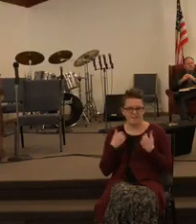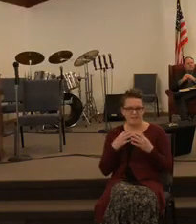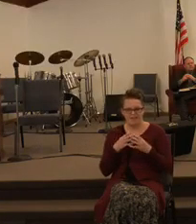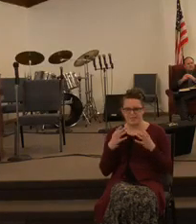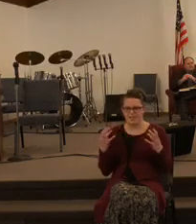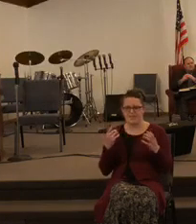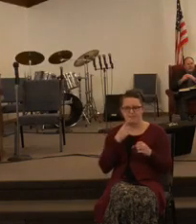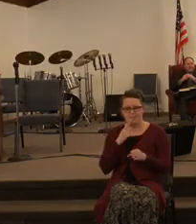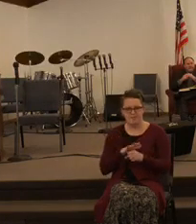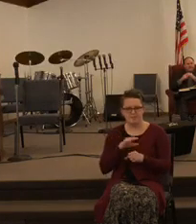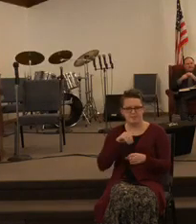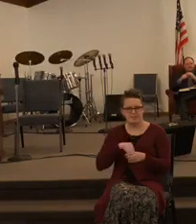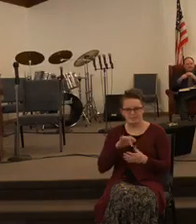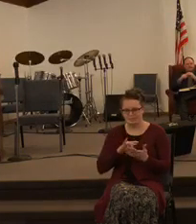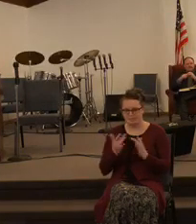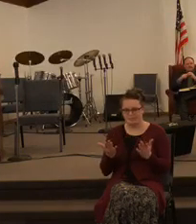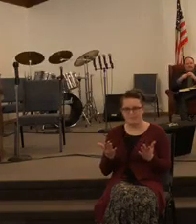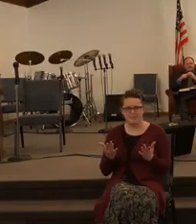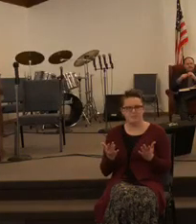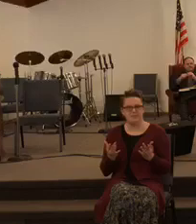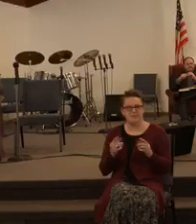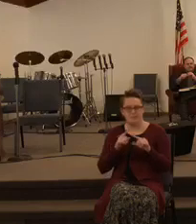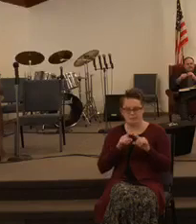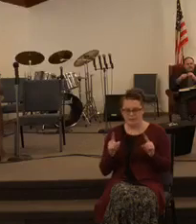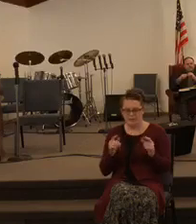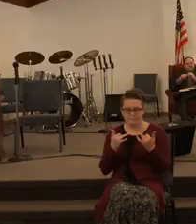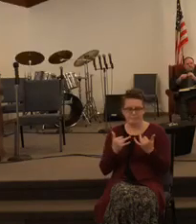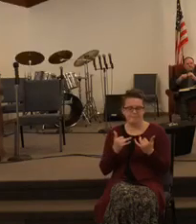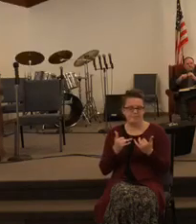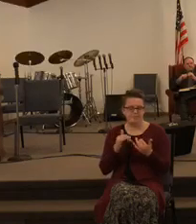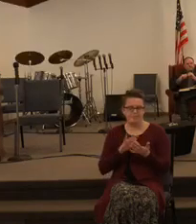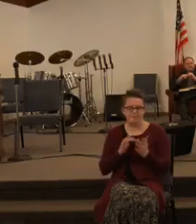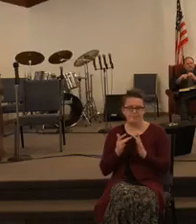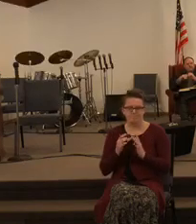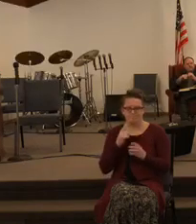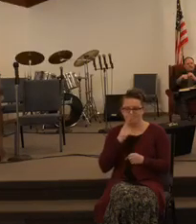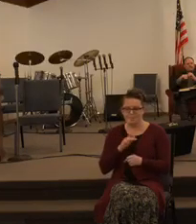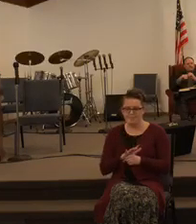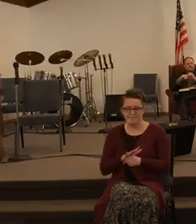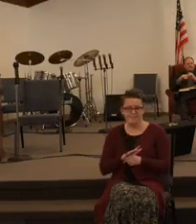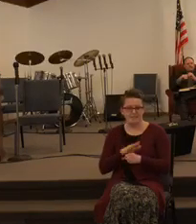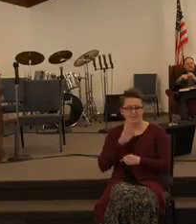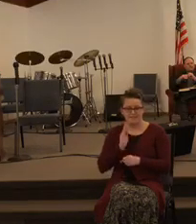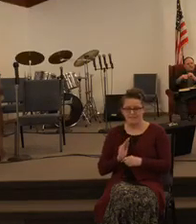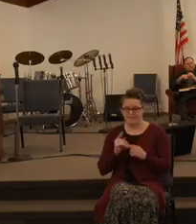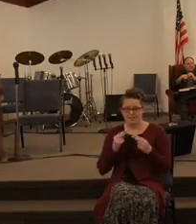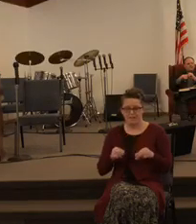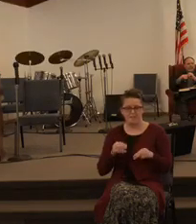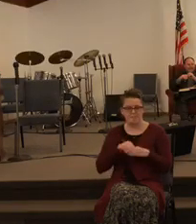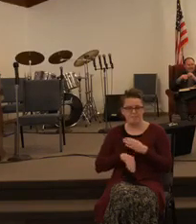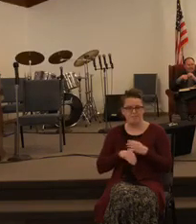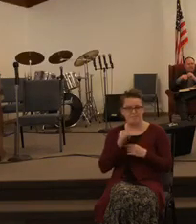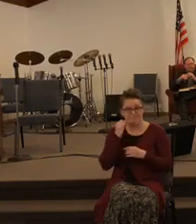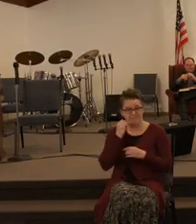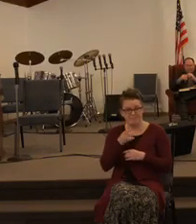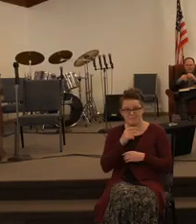in the word of God but those promises will never be realized unless we prepare for them